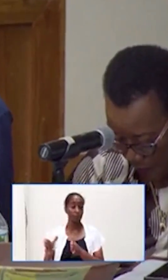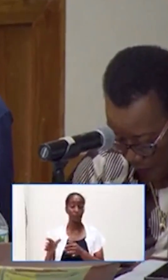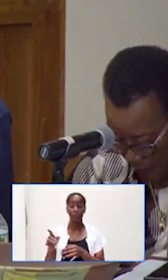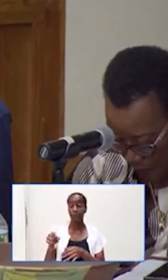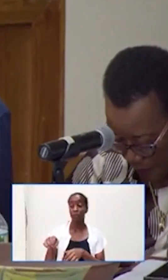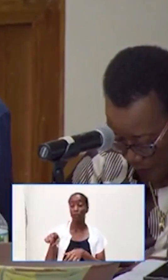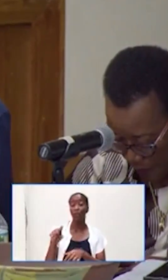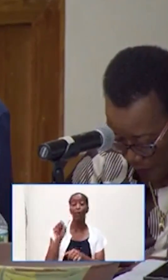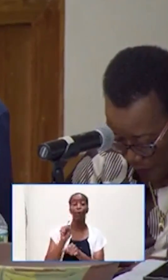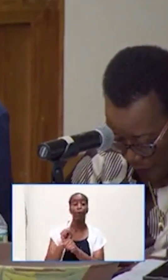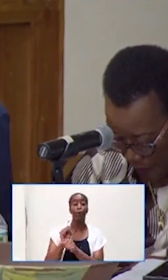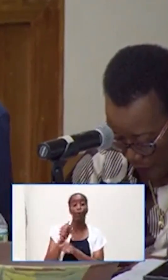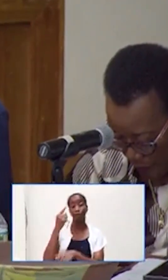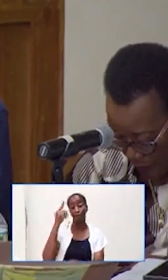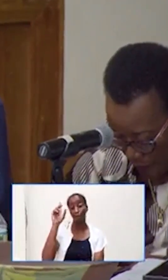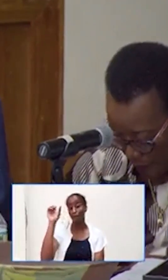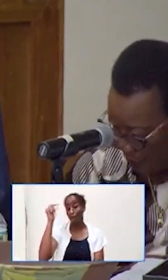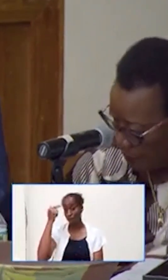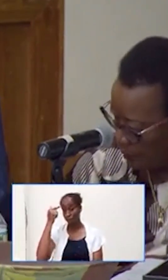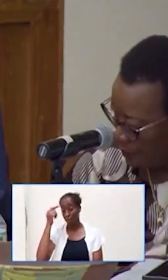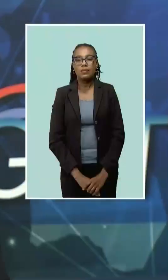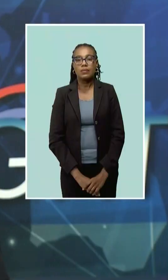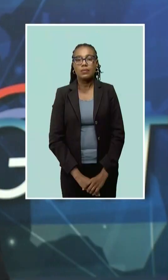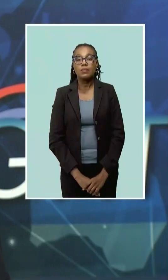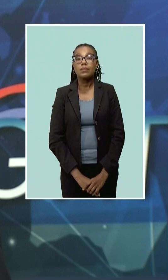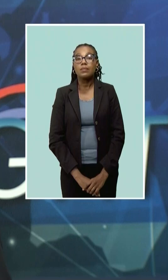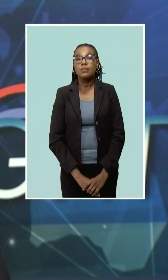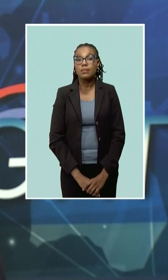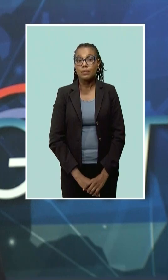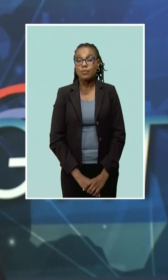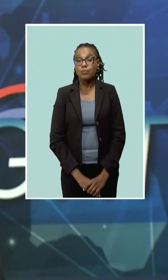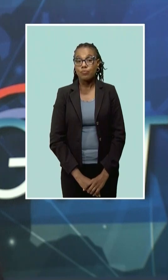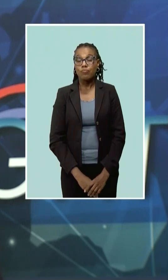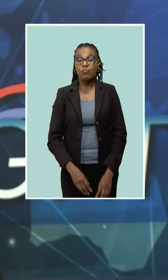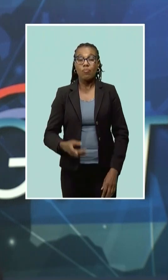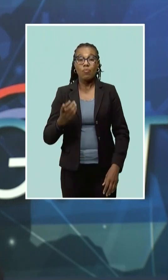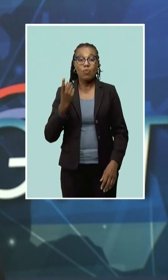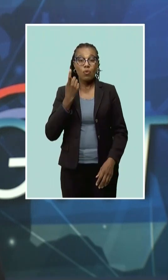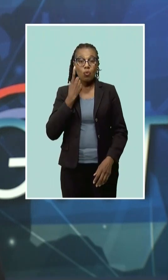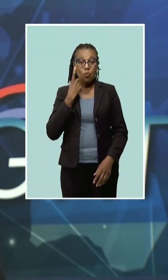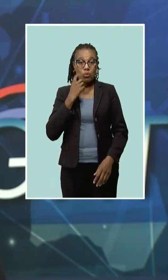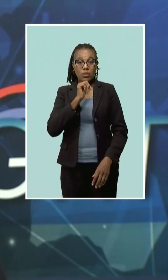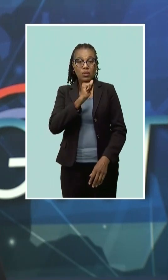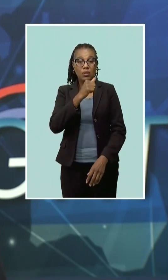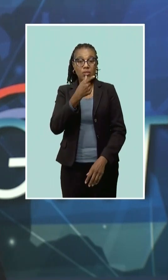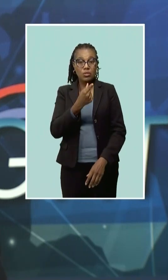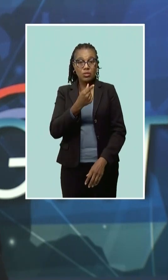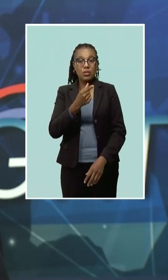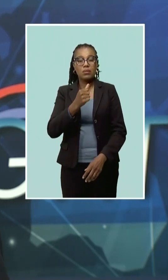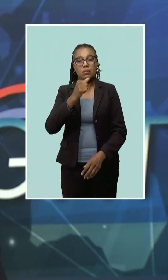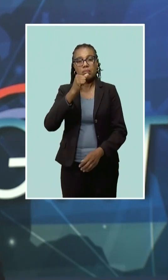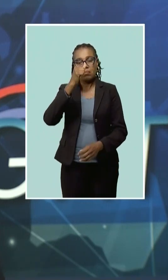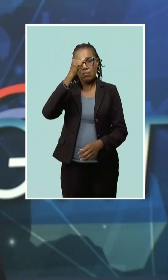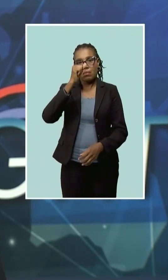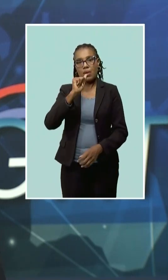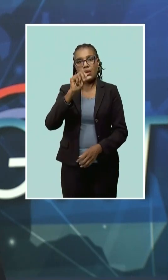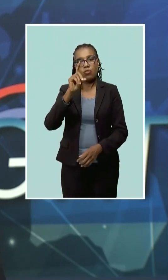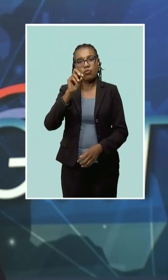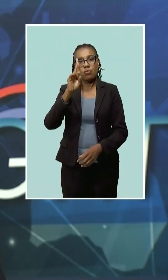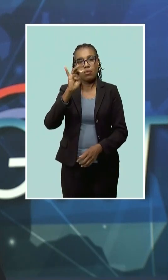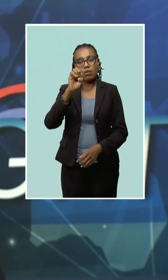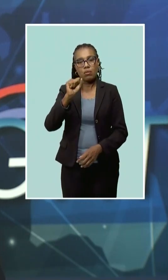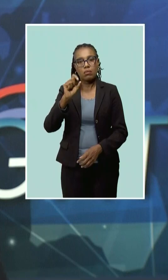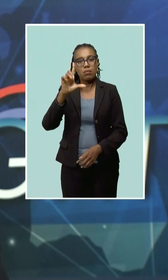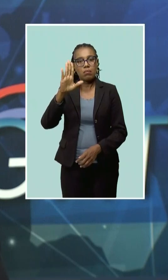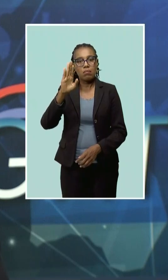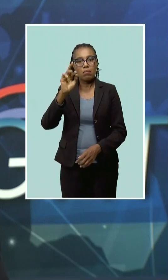and as opposed to self-employed persons. Former Attorney General Adriel Brathwaite wants training opportunities for those